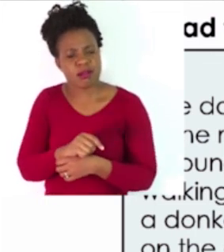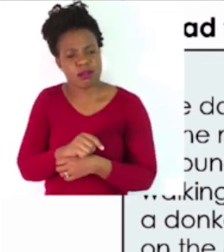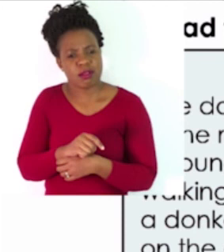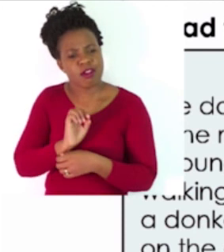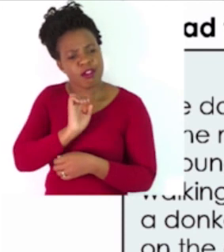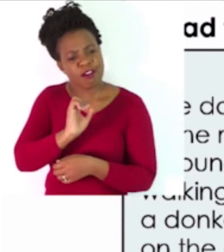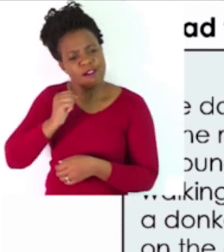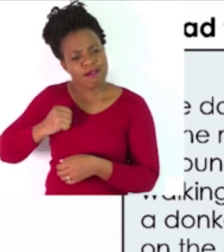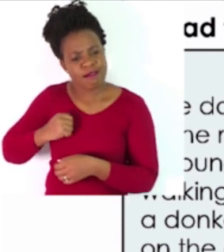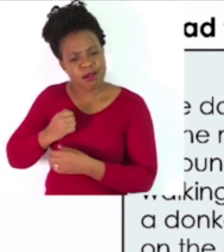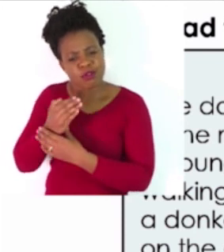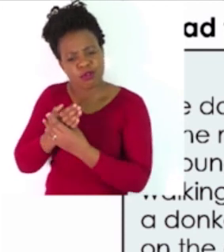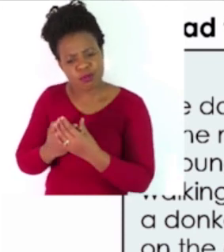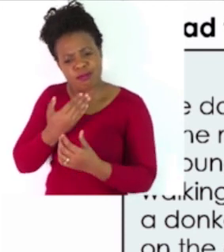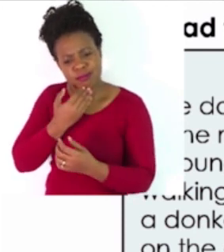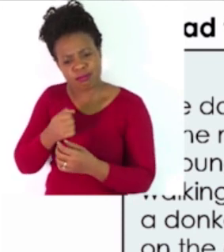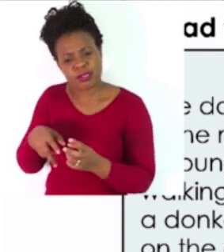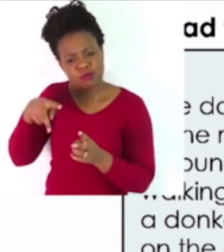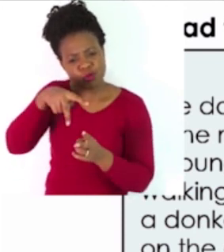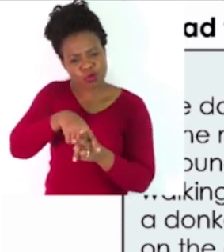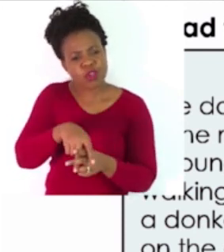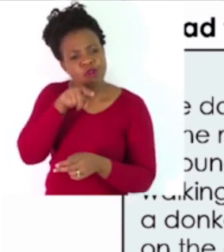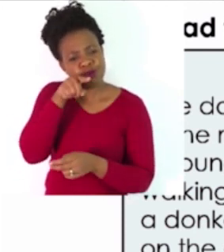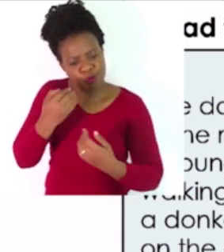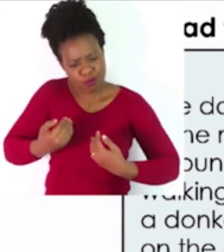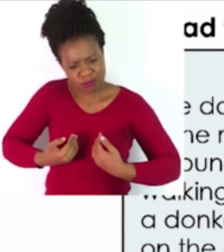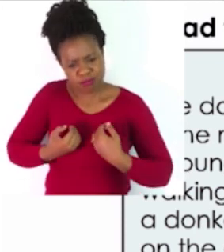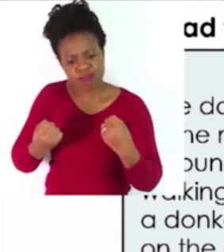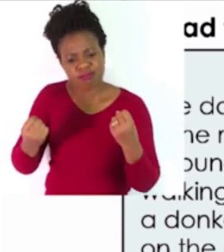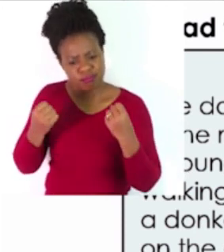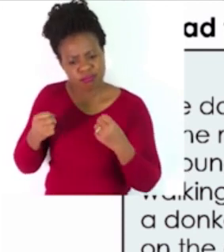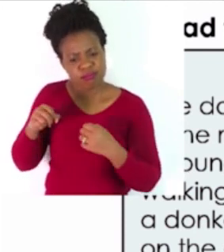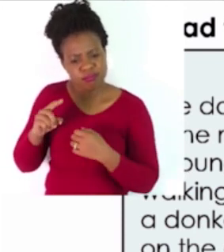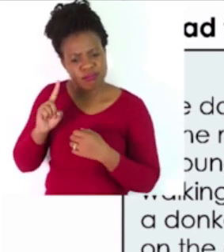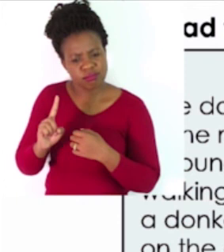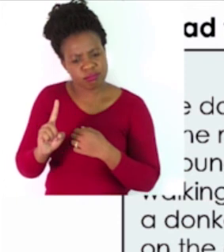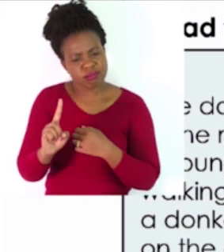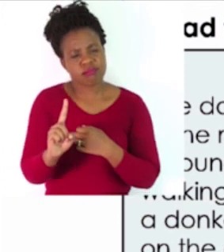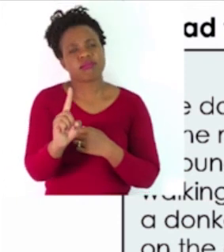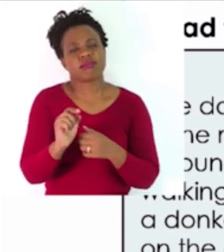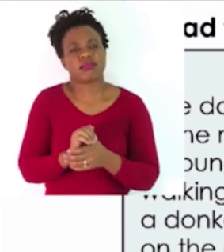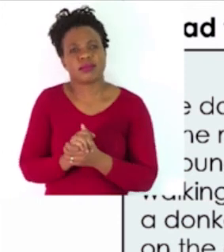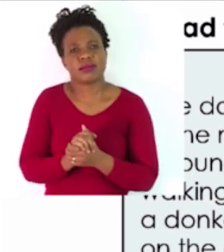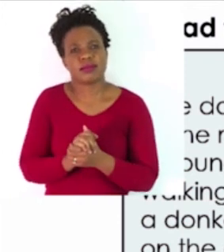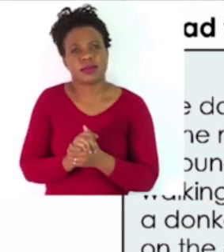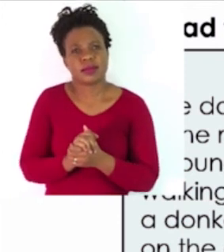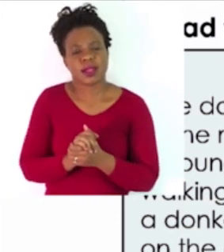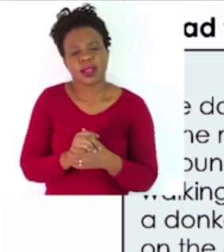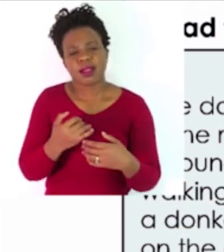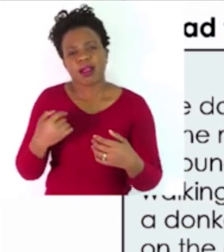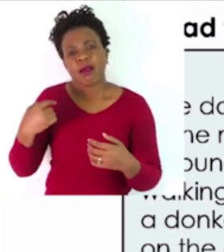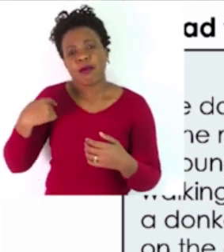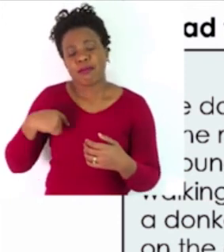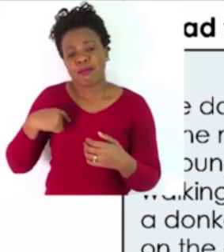who is older than you, should be riding and he should be walking. Red fast, the boy jumped